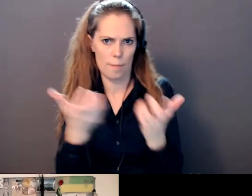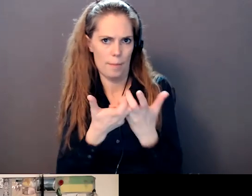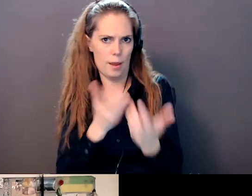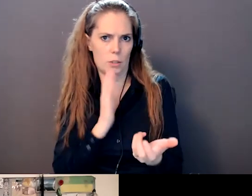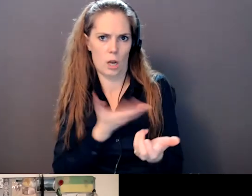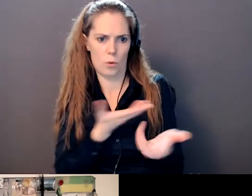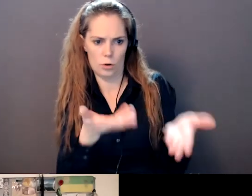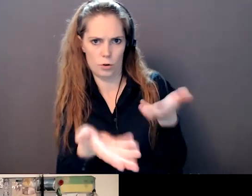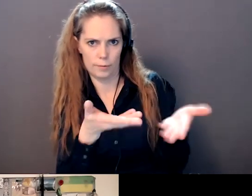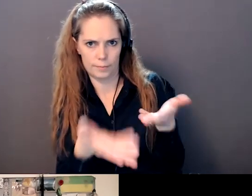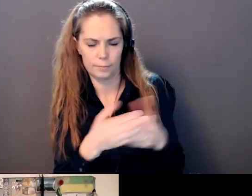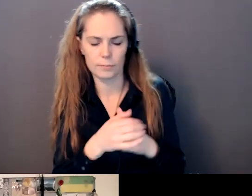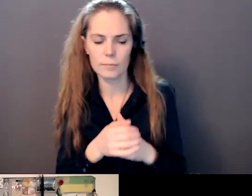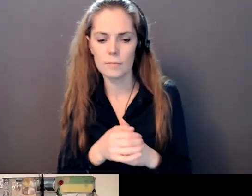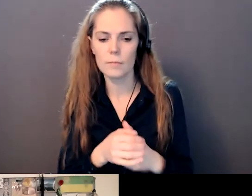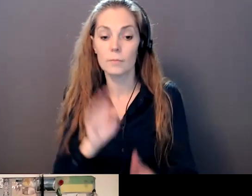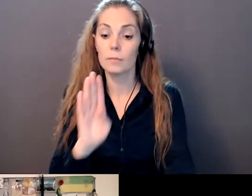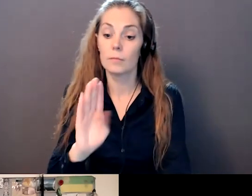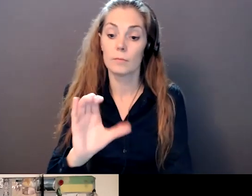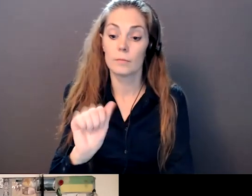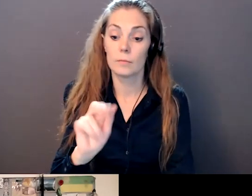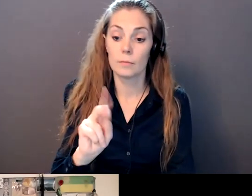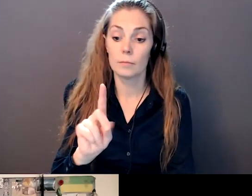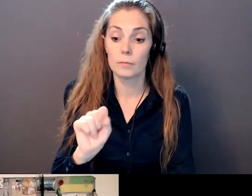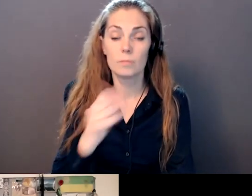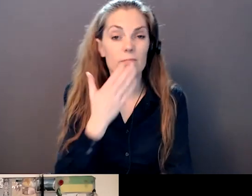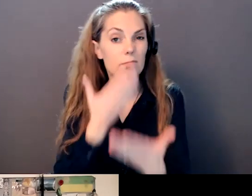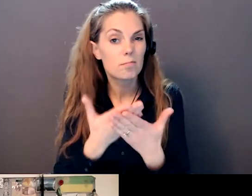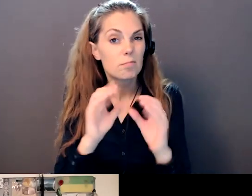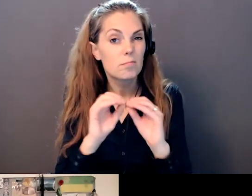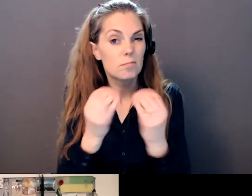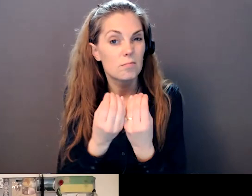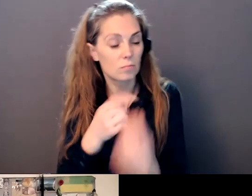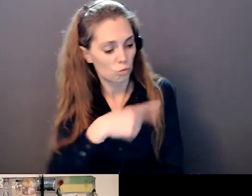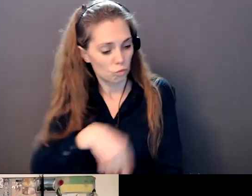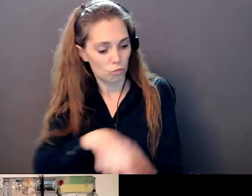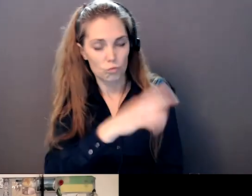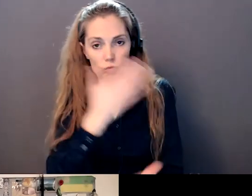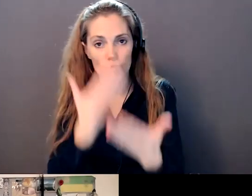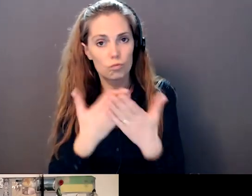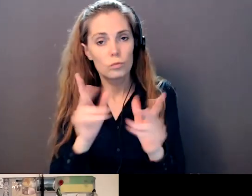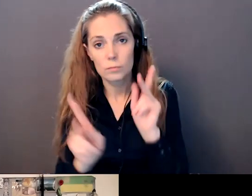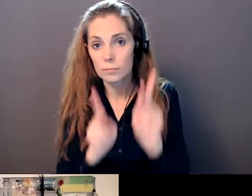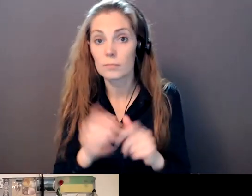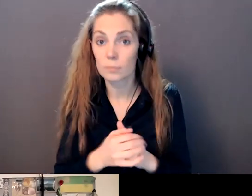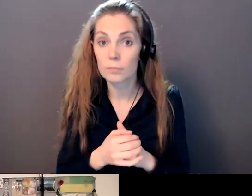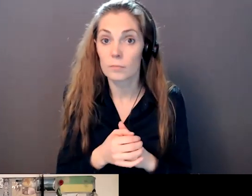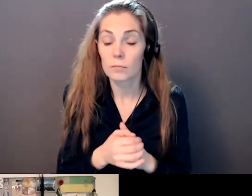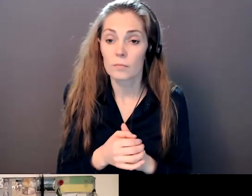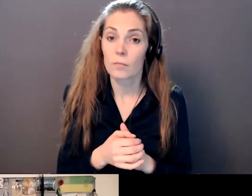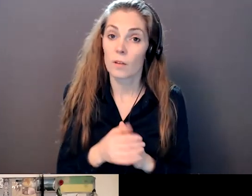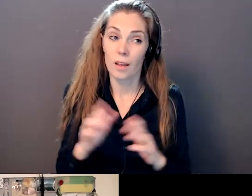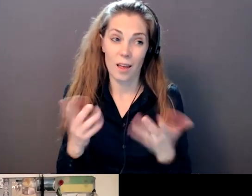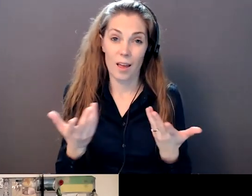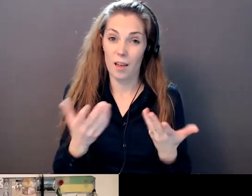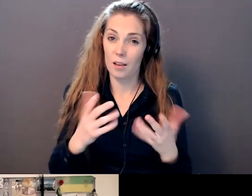So, you know, began as a good organization is made up by the people that are good people. And, you know, and there's a lot of work that needs to be done across